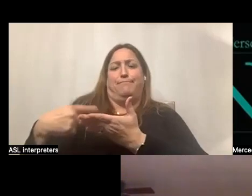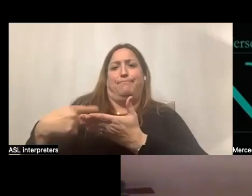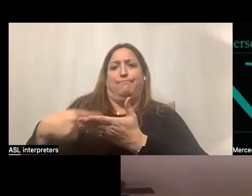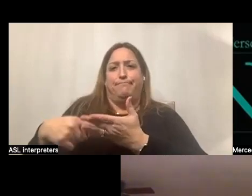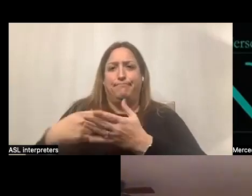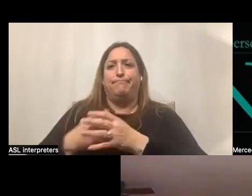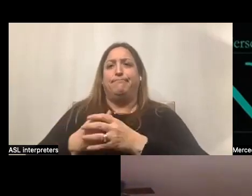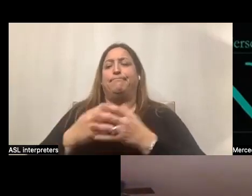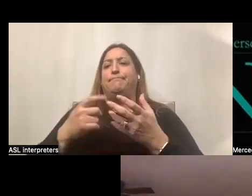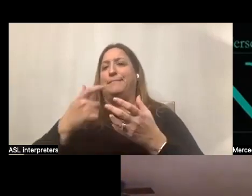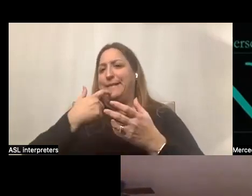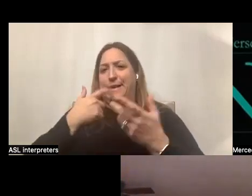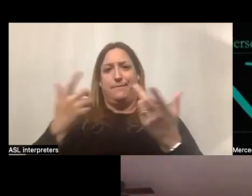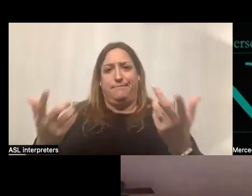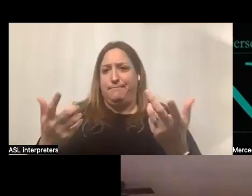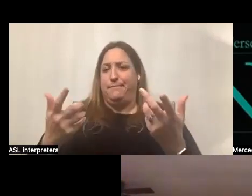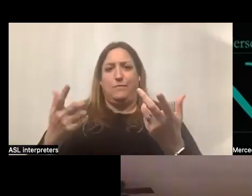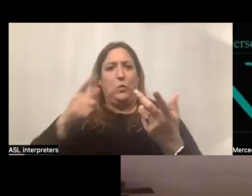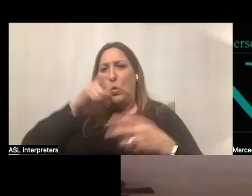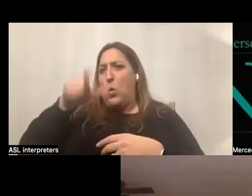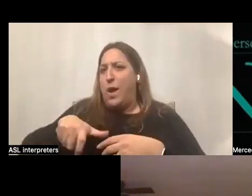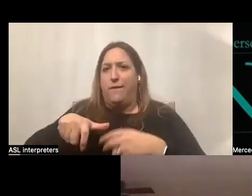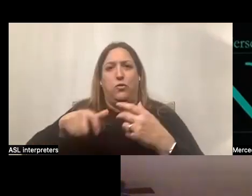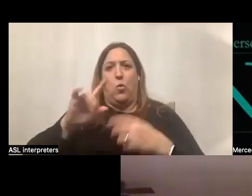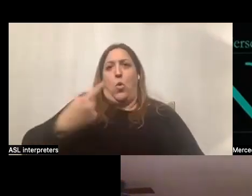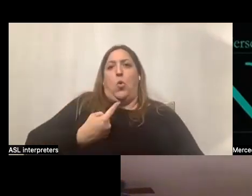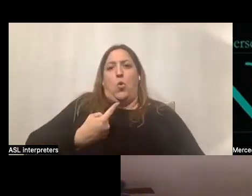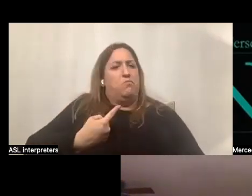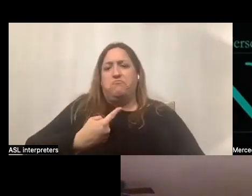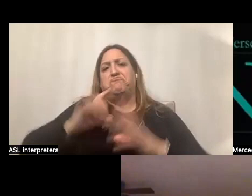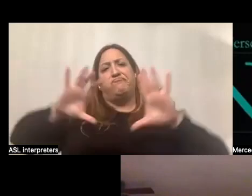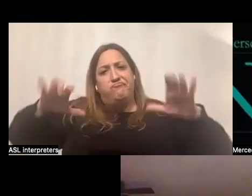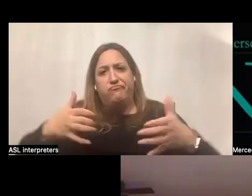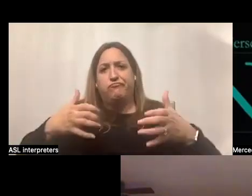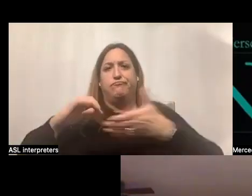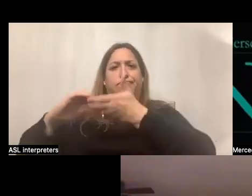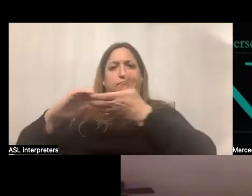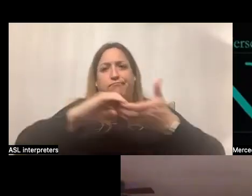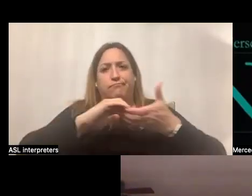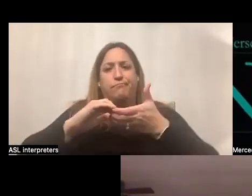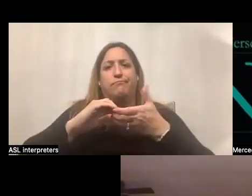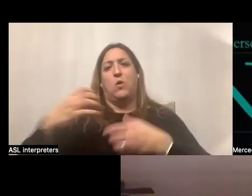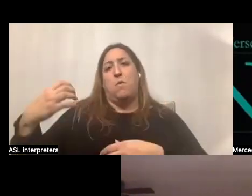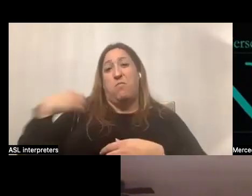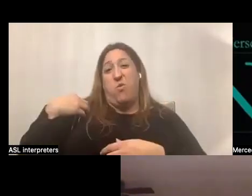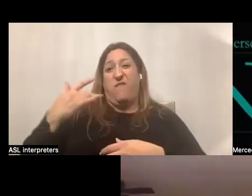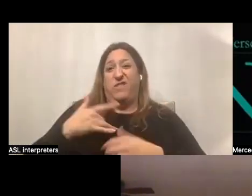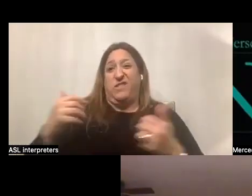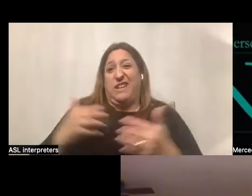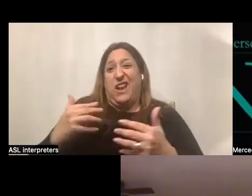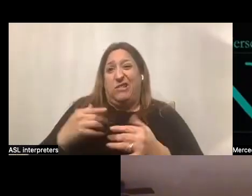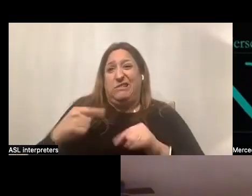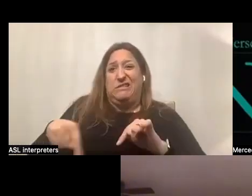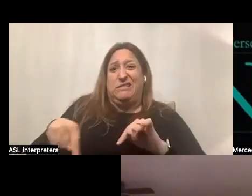like we said, you know, you don't have to do this alone, we're all together. Being an employer can be scary. However,